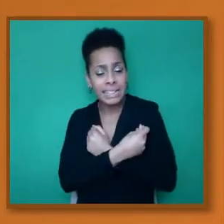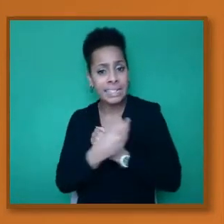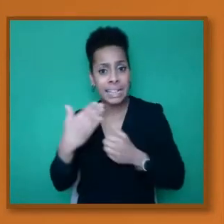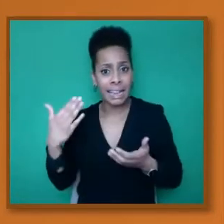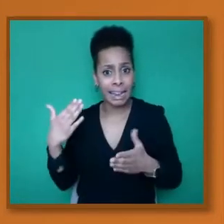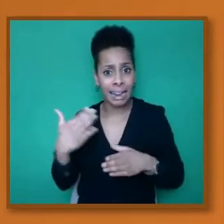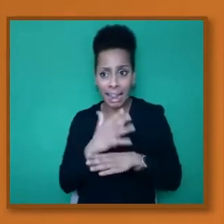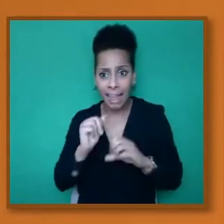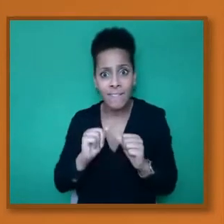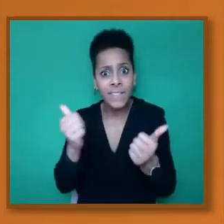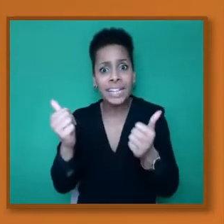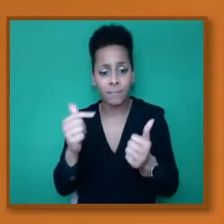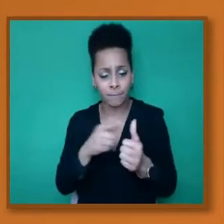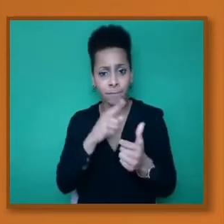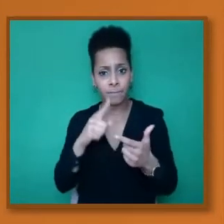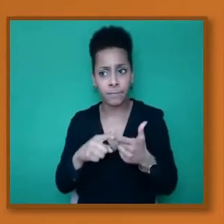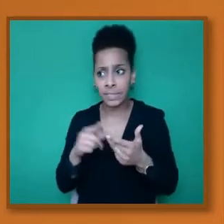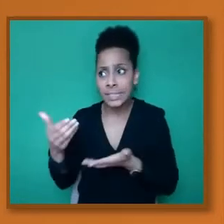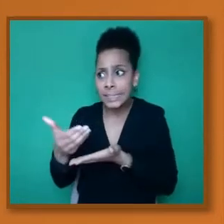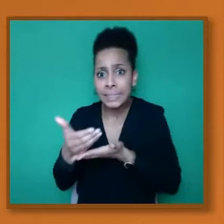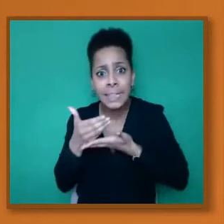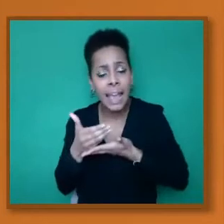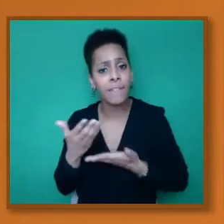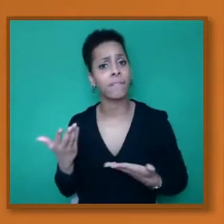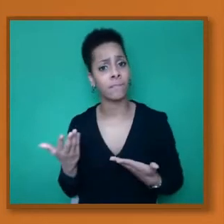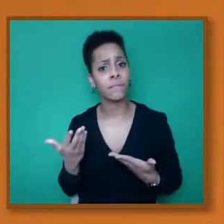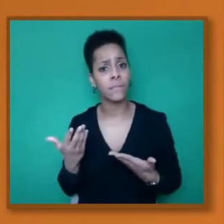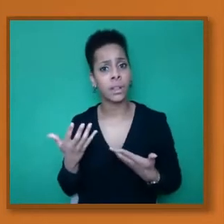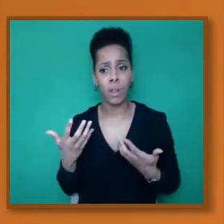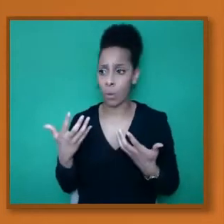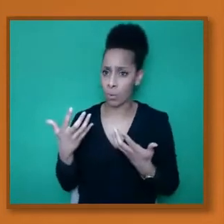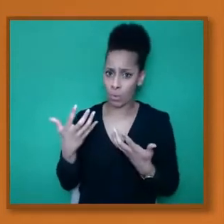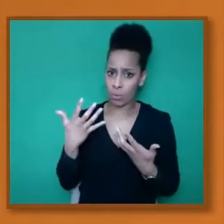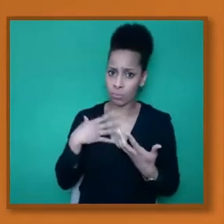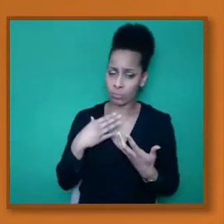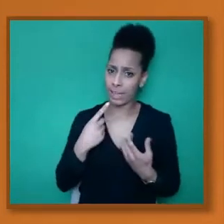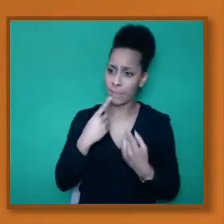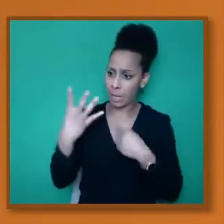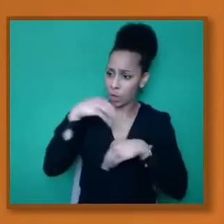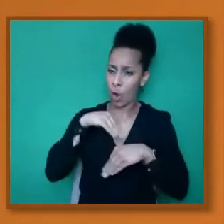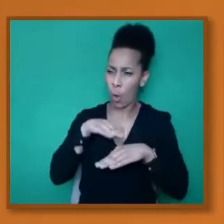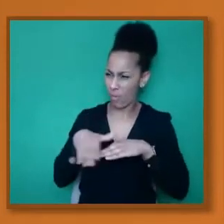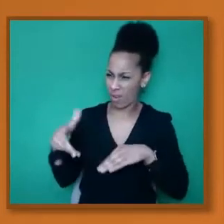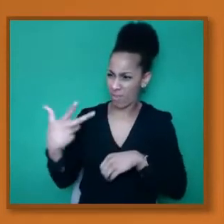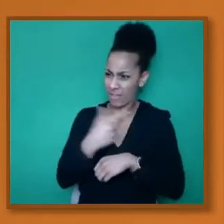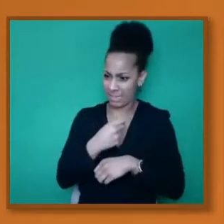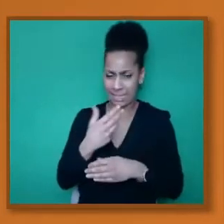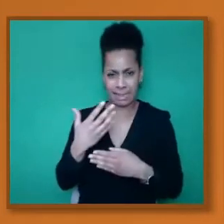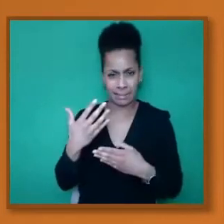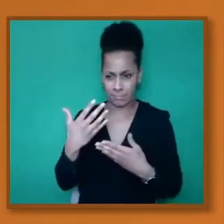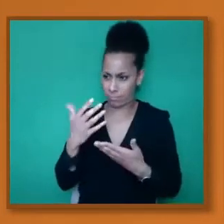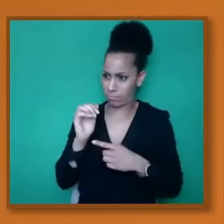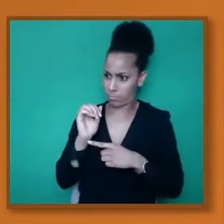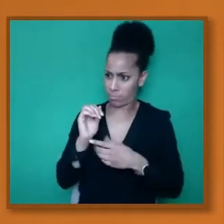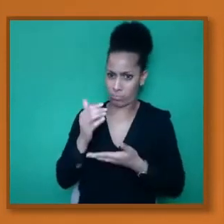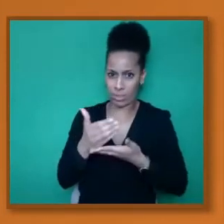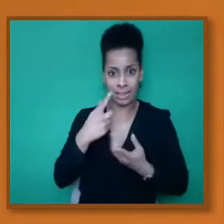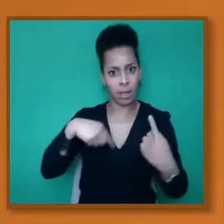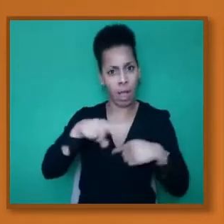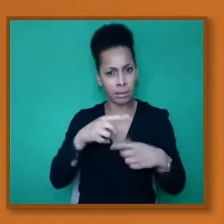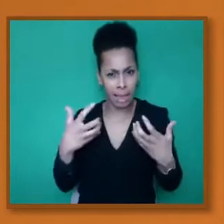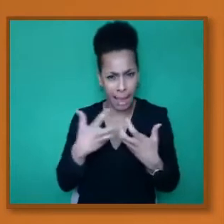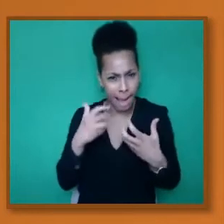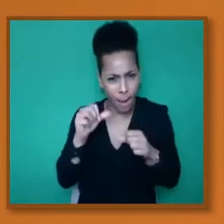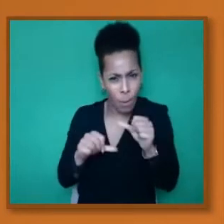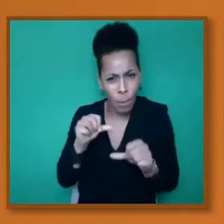it, and how it protects us as people. And having to look through